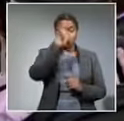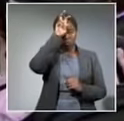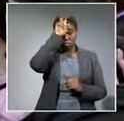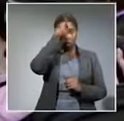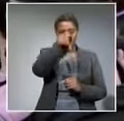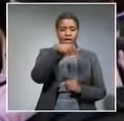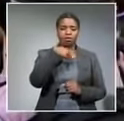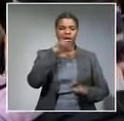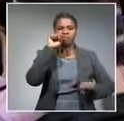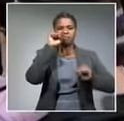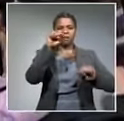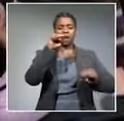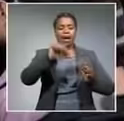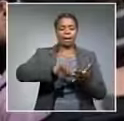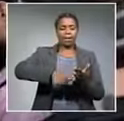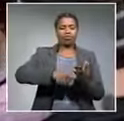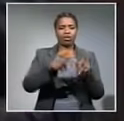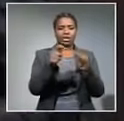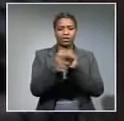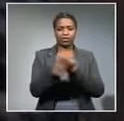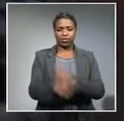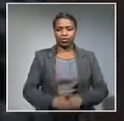to protest pension reforms